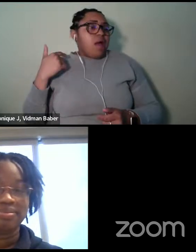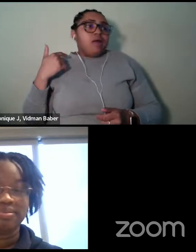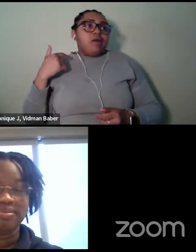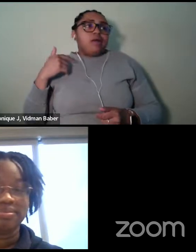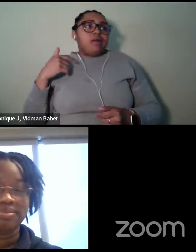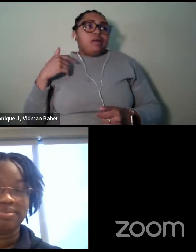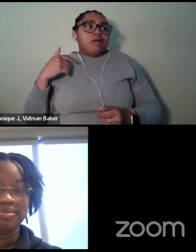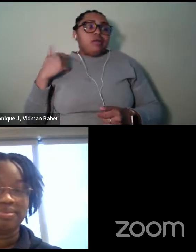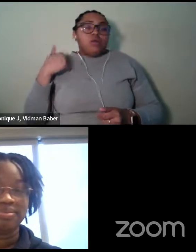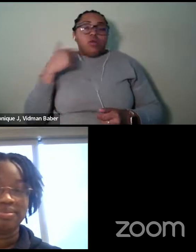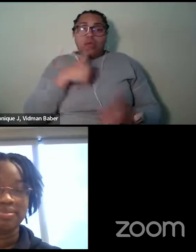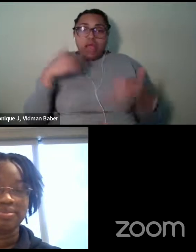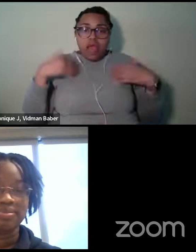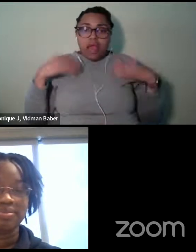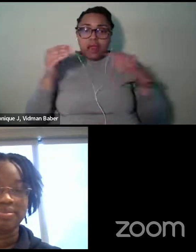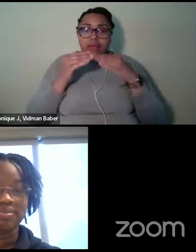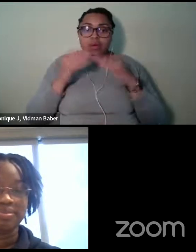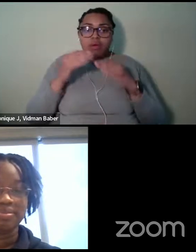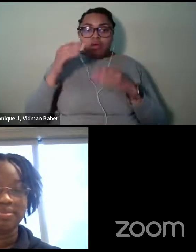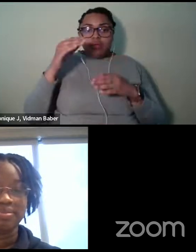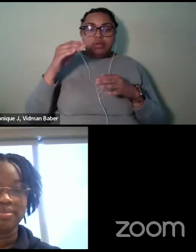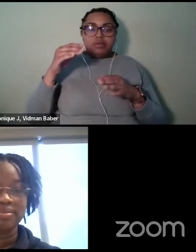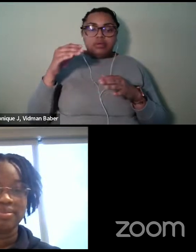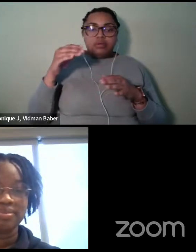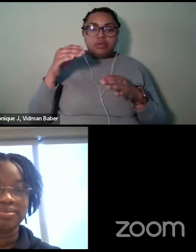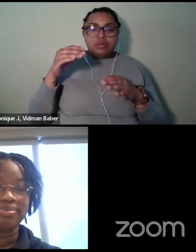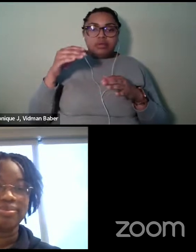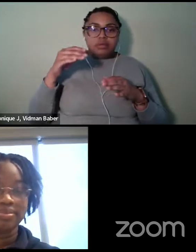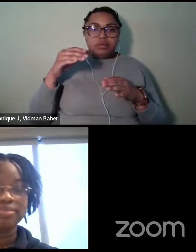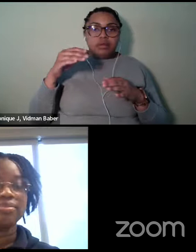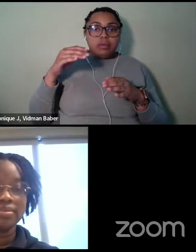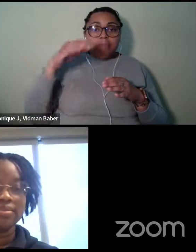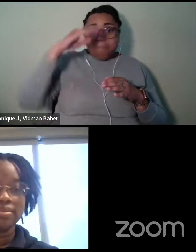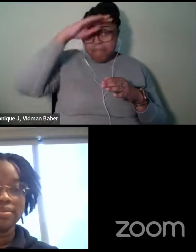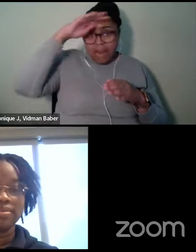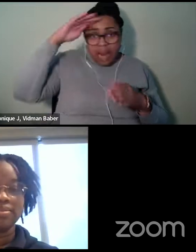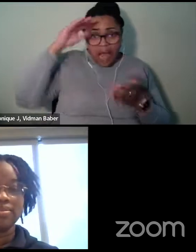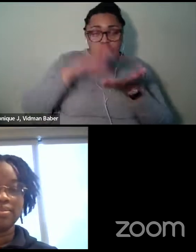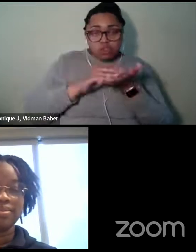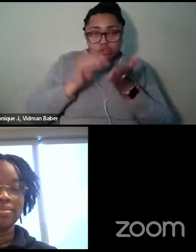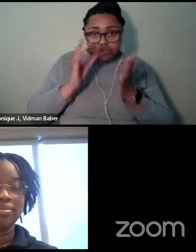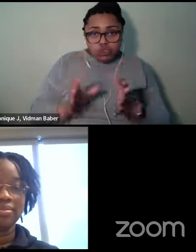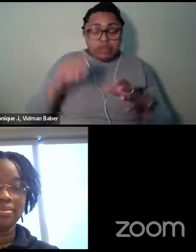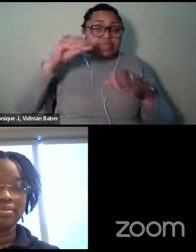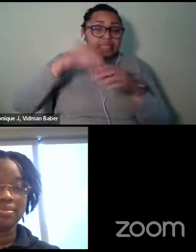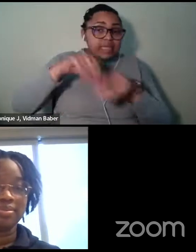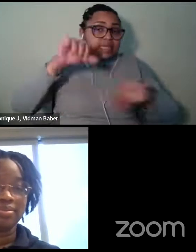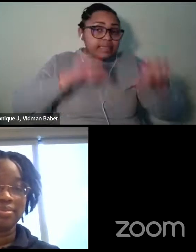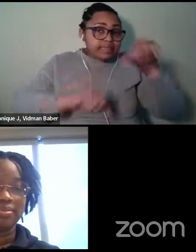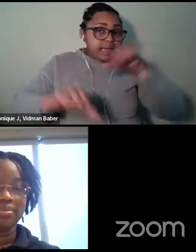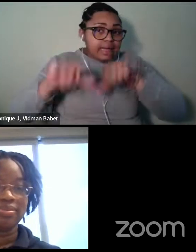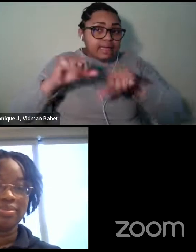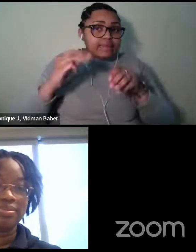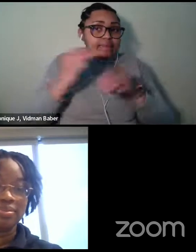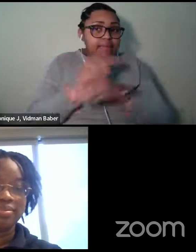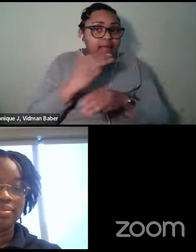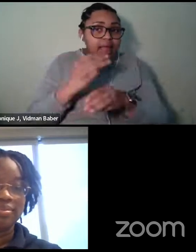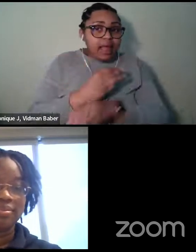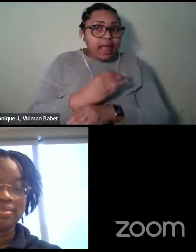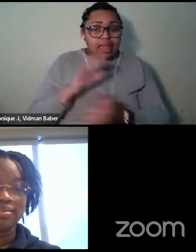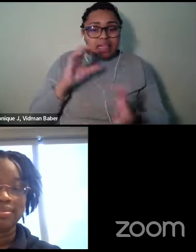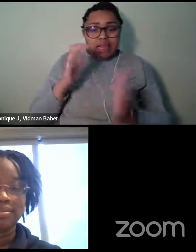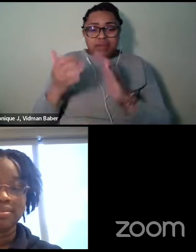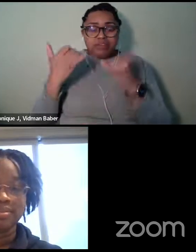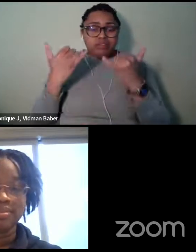more black children, not black children, but black students in the sciences and math than we do today.